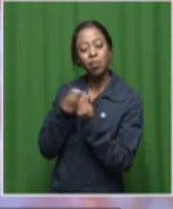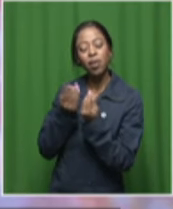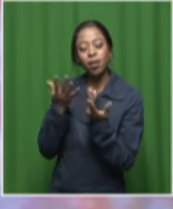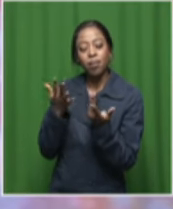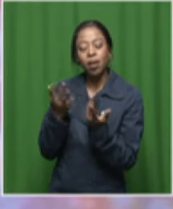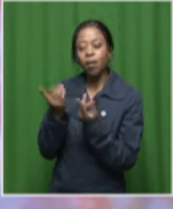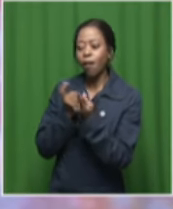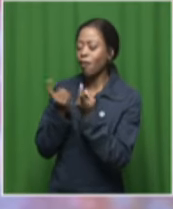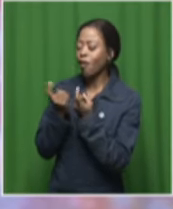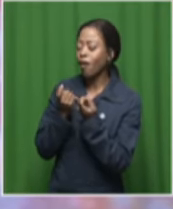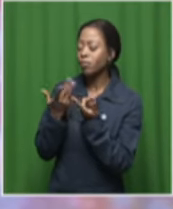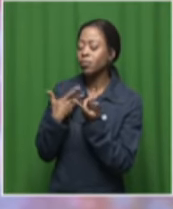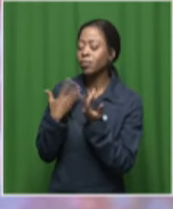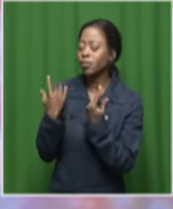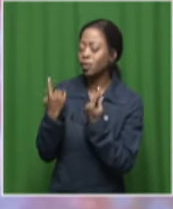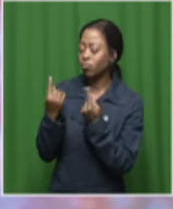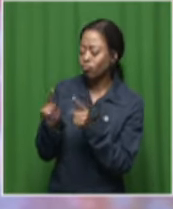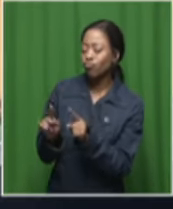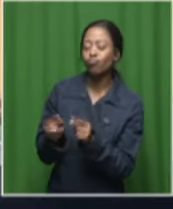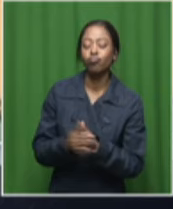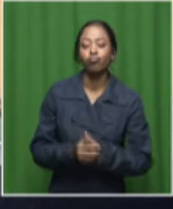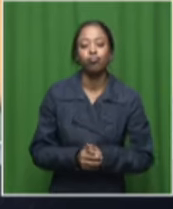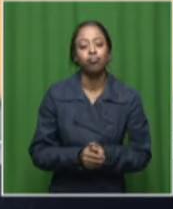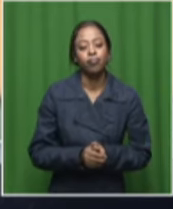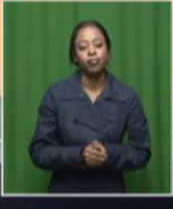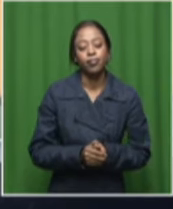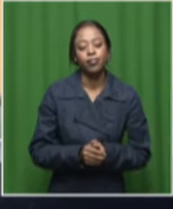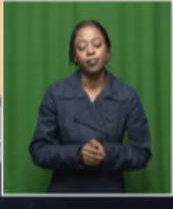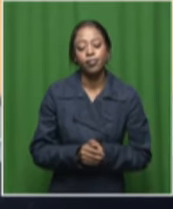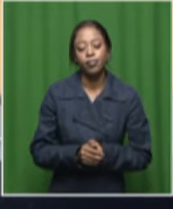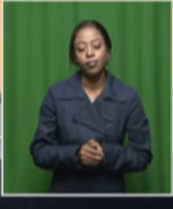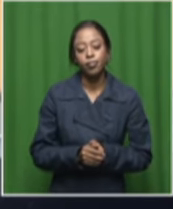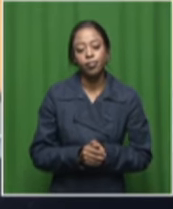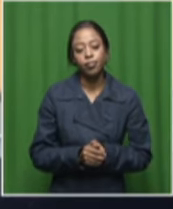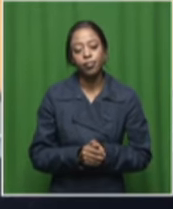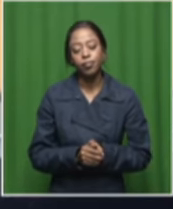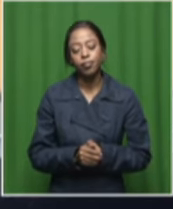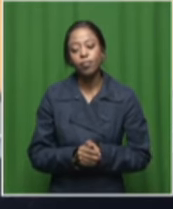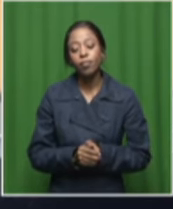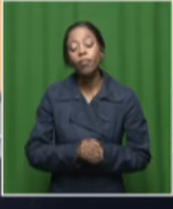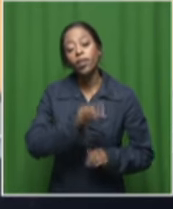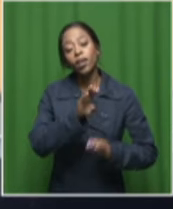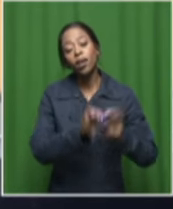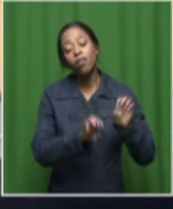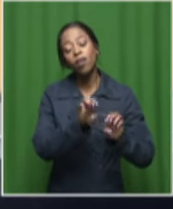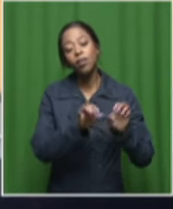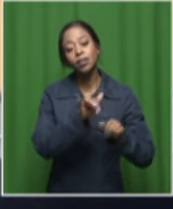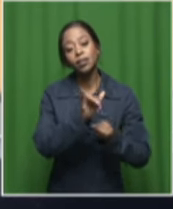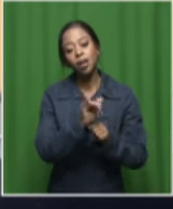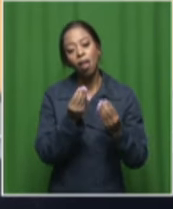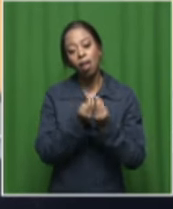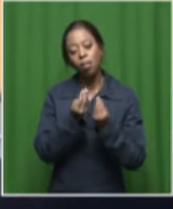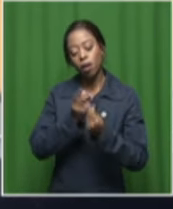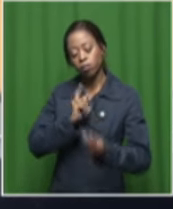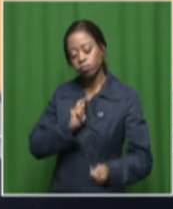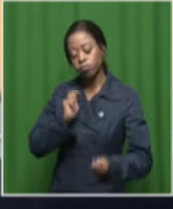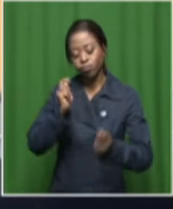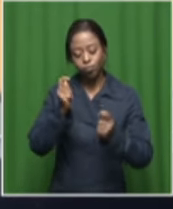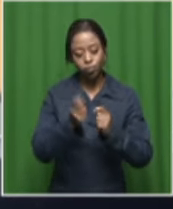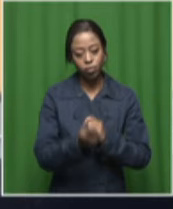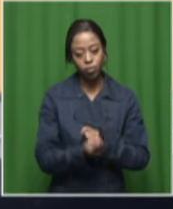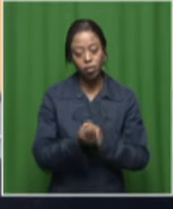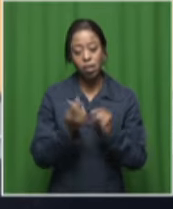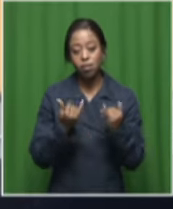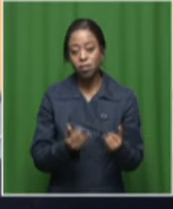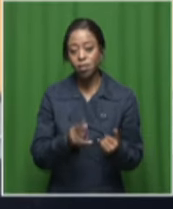attracted me, yeah. So, you know, looking at that and how things have evolved, what would you ascribe